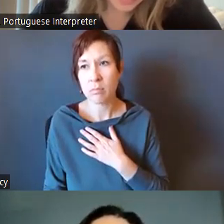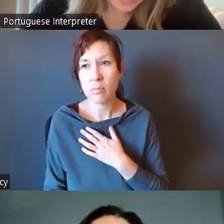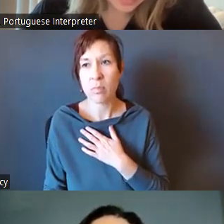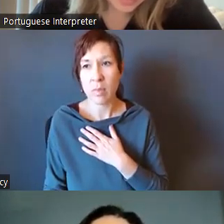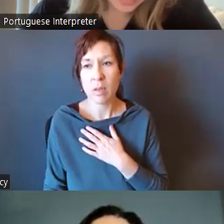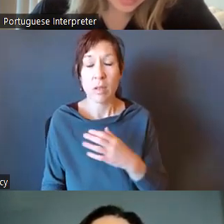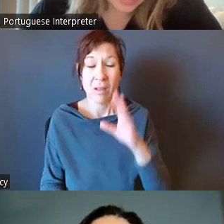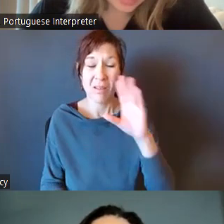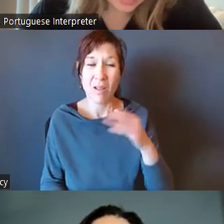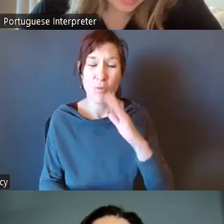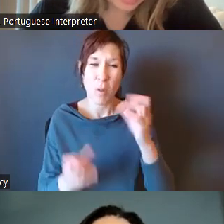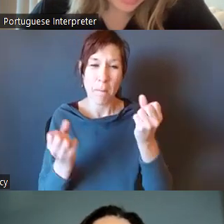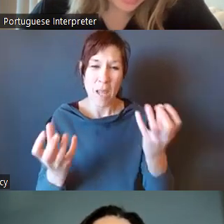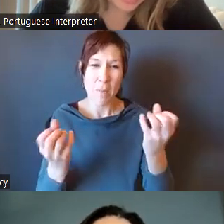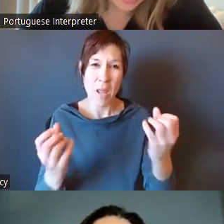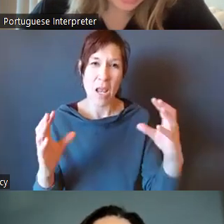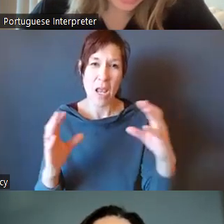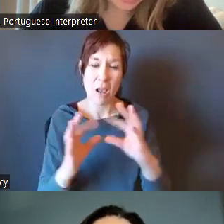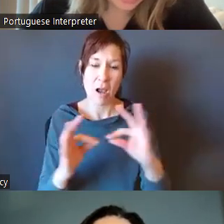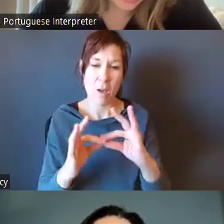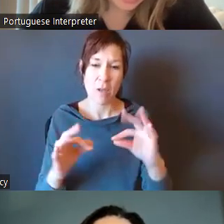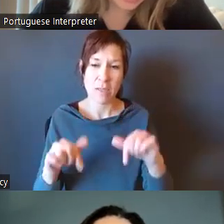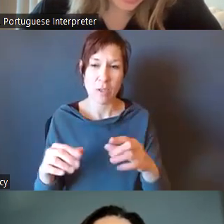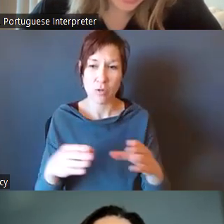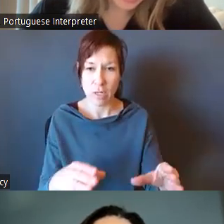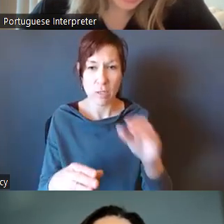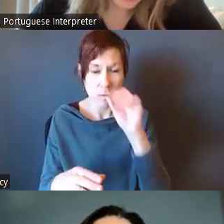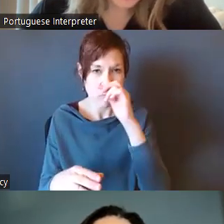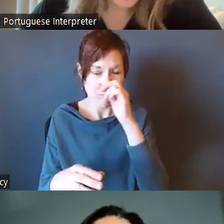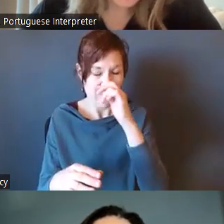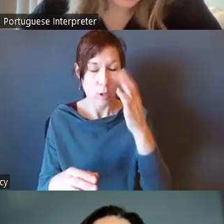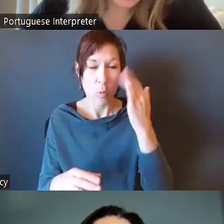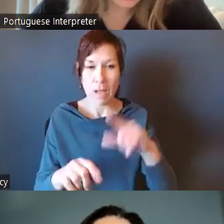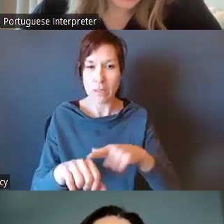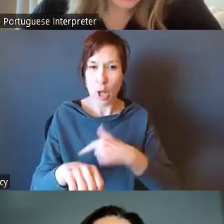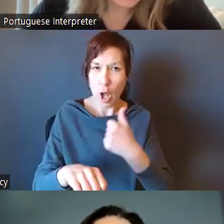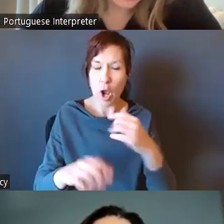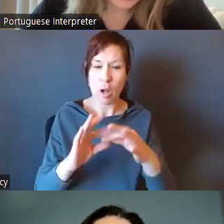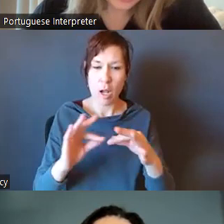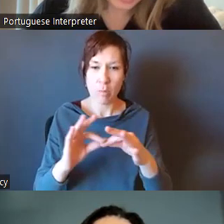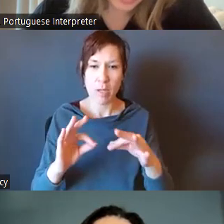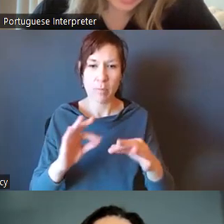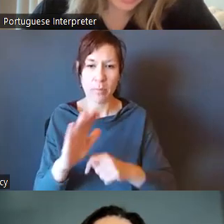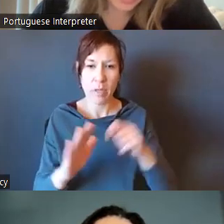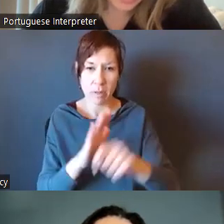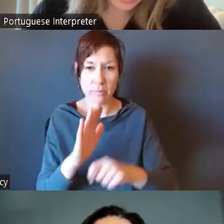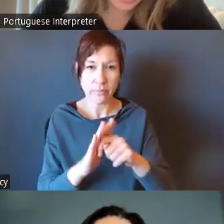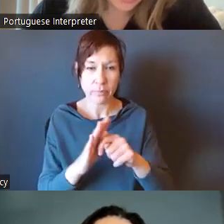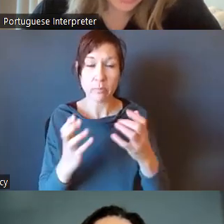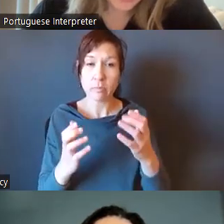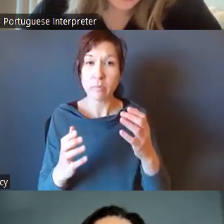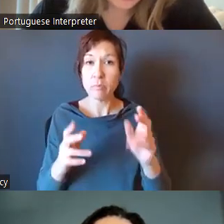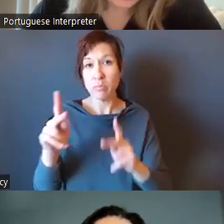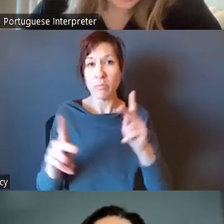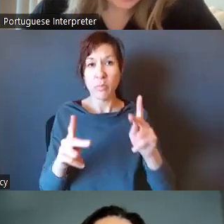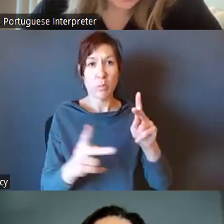we're having a long comment period, and we would definitely like to hear from the public. For the office at EEA,